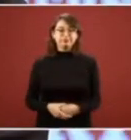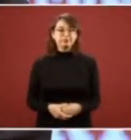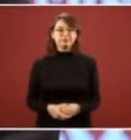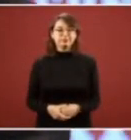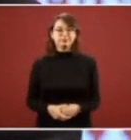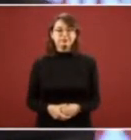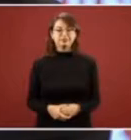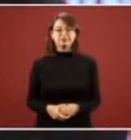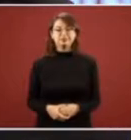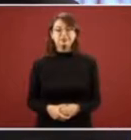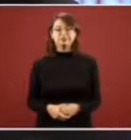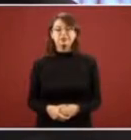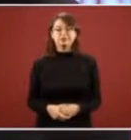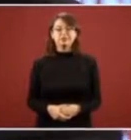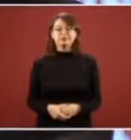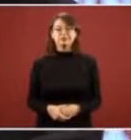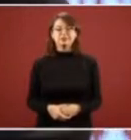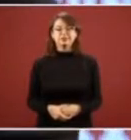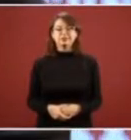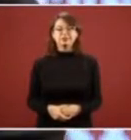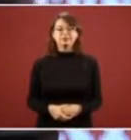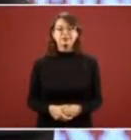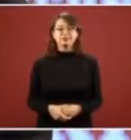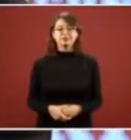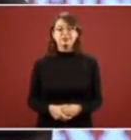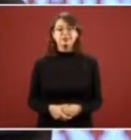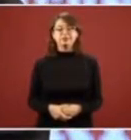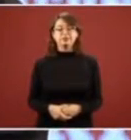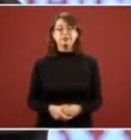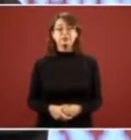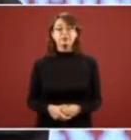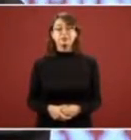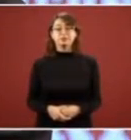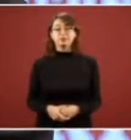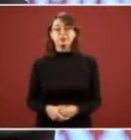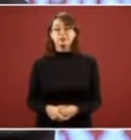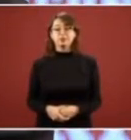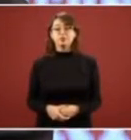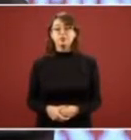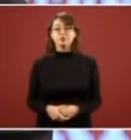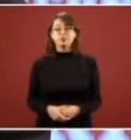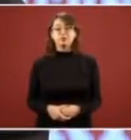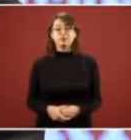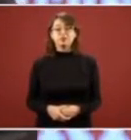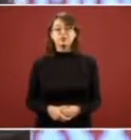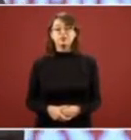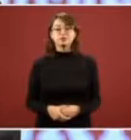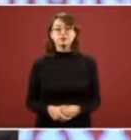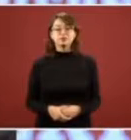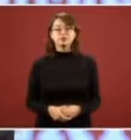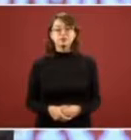que nadie diga and let no one say yo no he